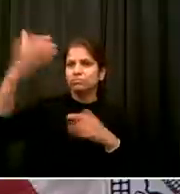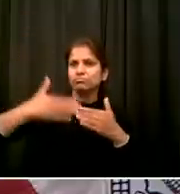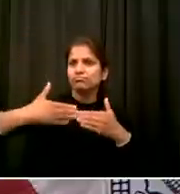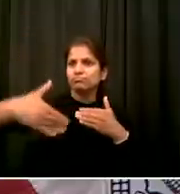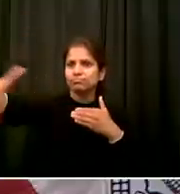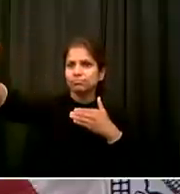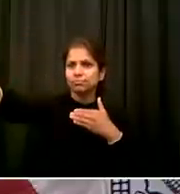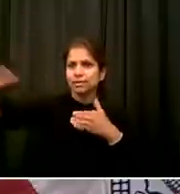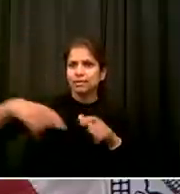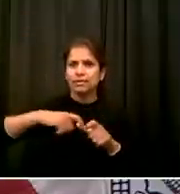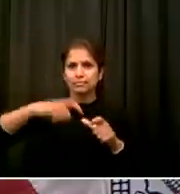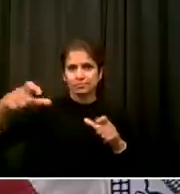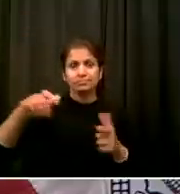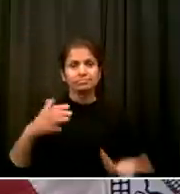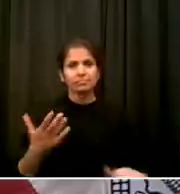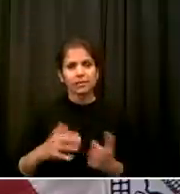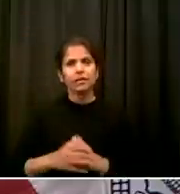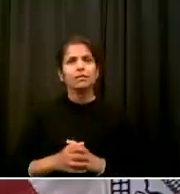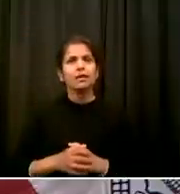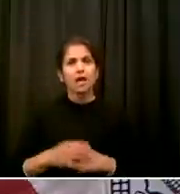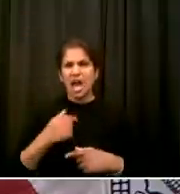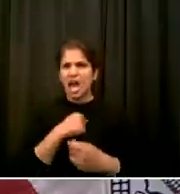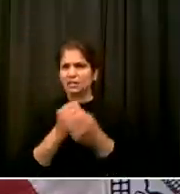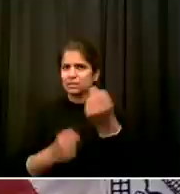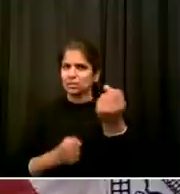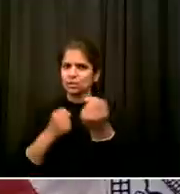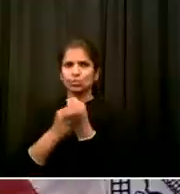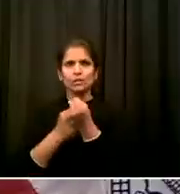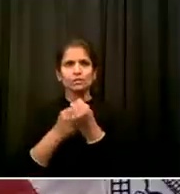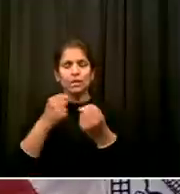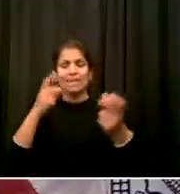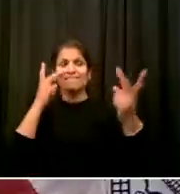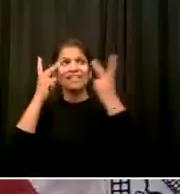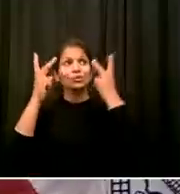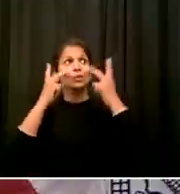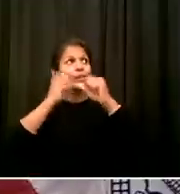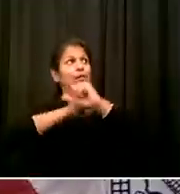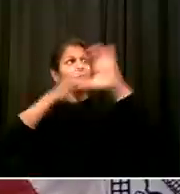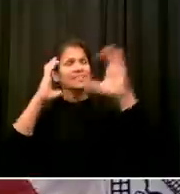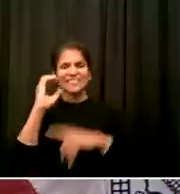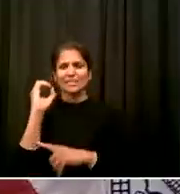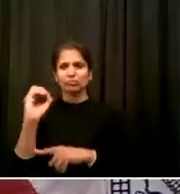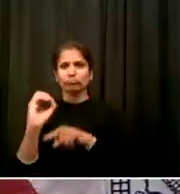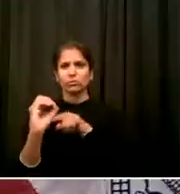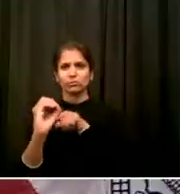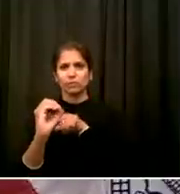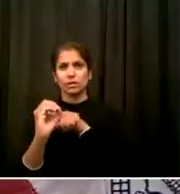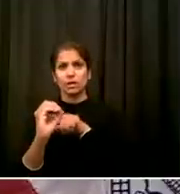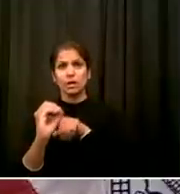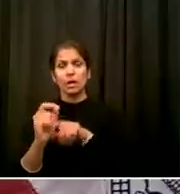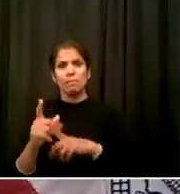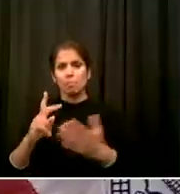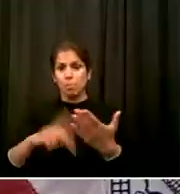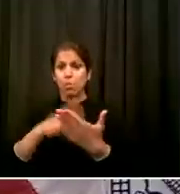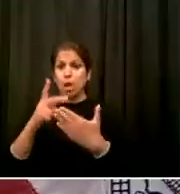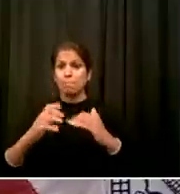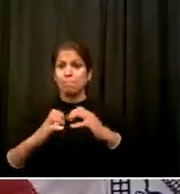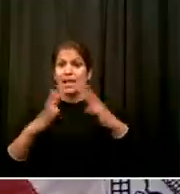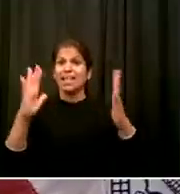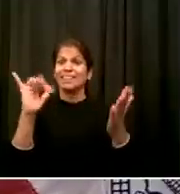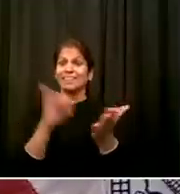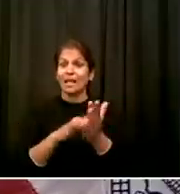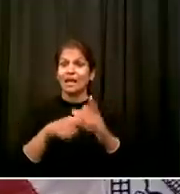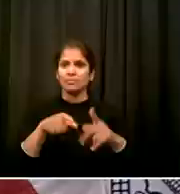As we can, especially as more and more work is coming back Continue the work on the physical reality of the streets More